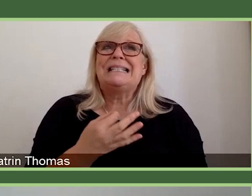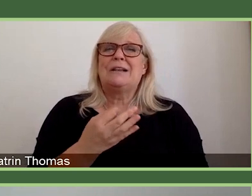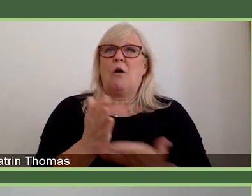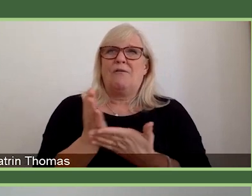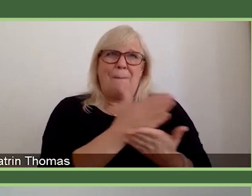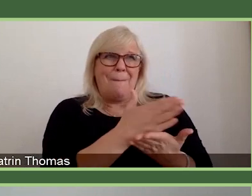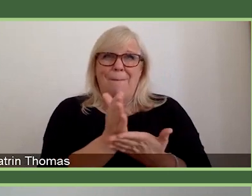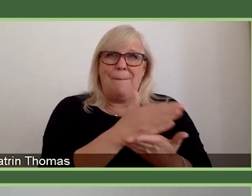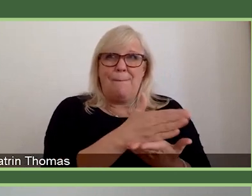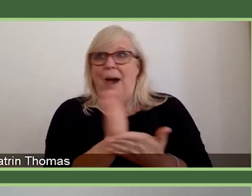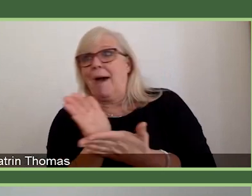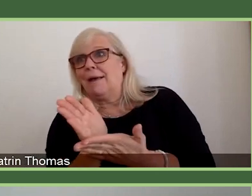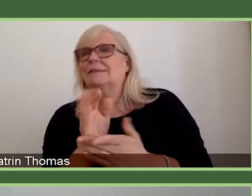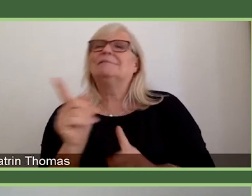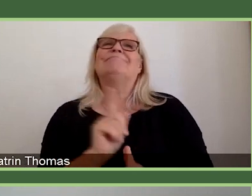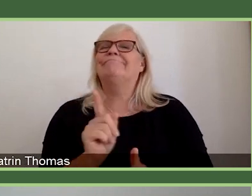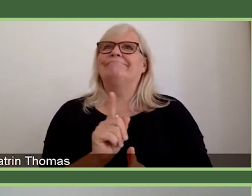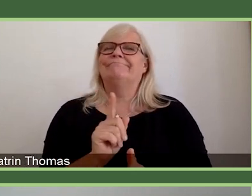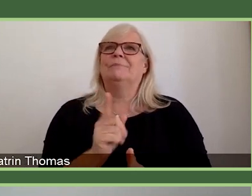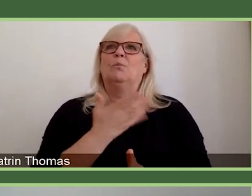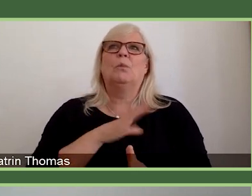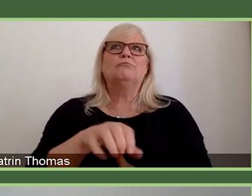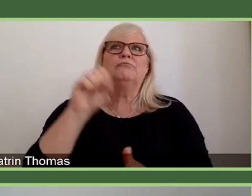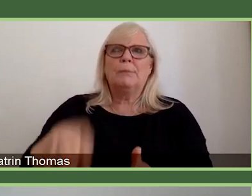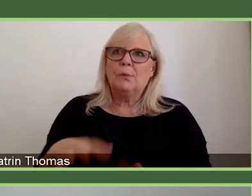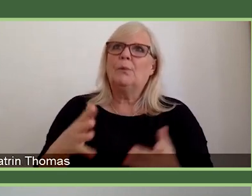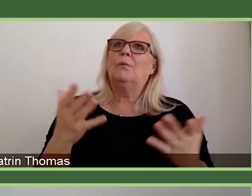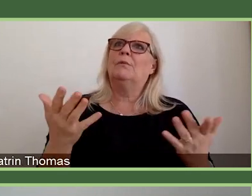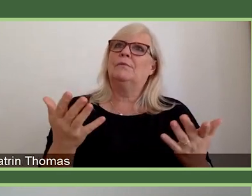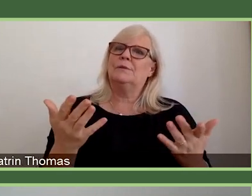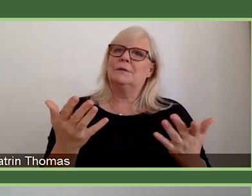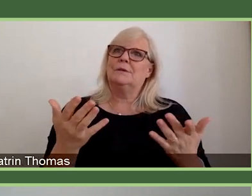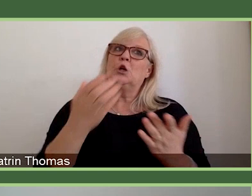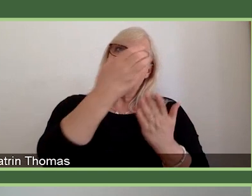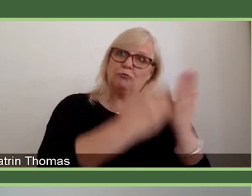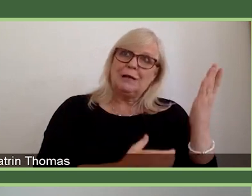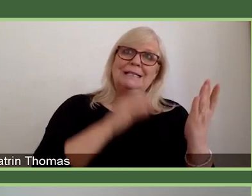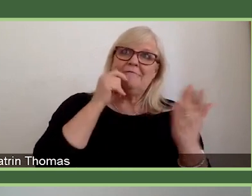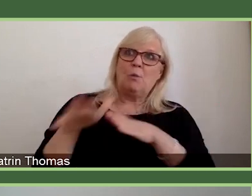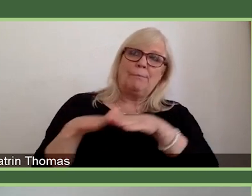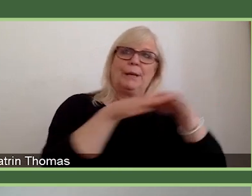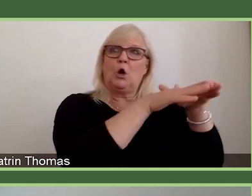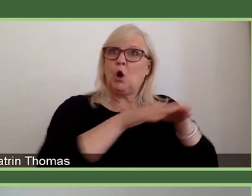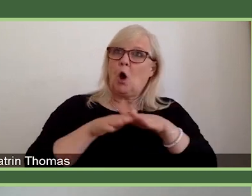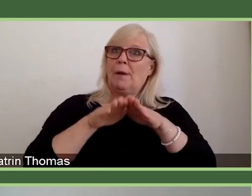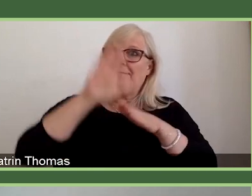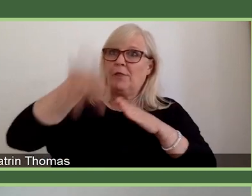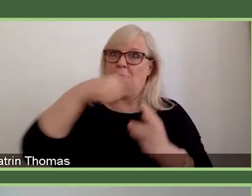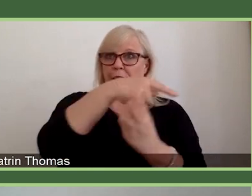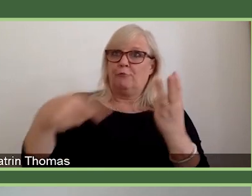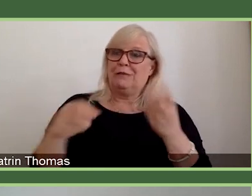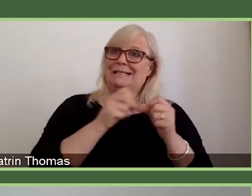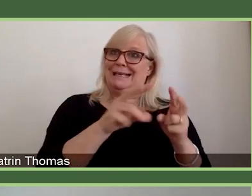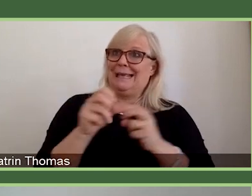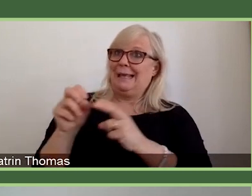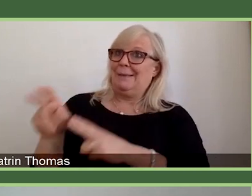The assessment criteria will be common across all of the schemes. And that will be looking at